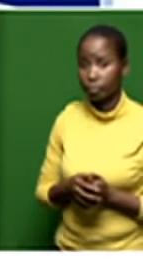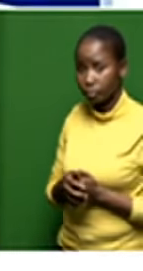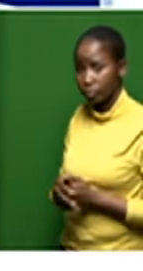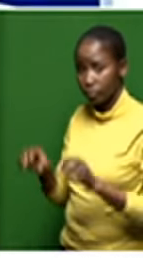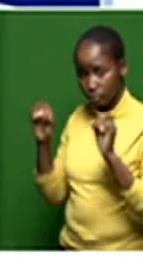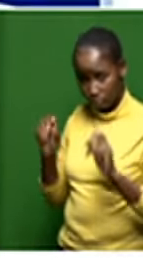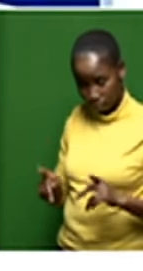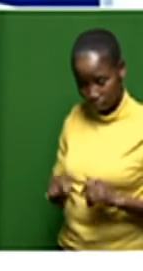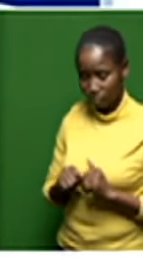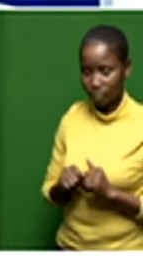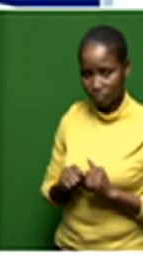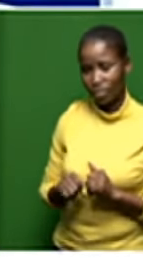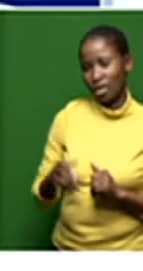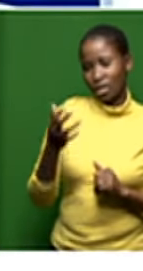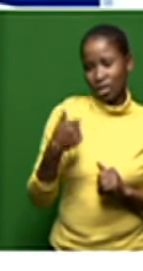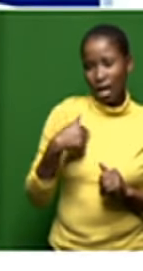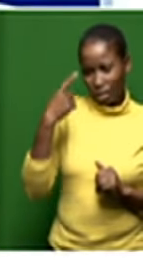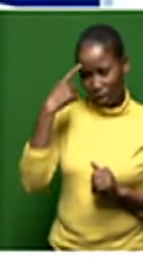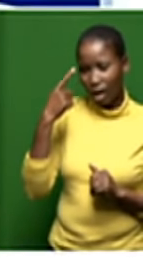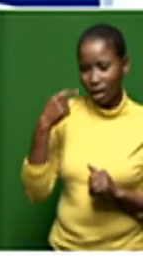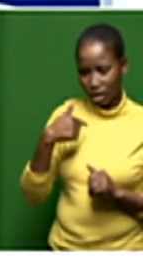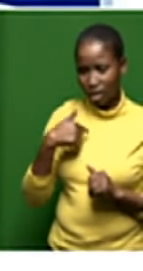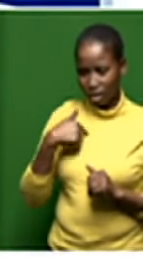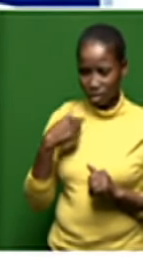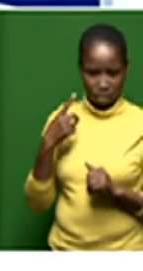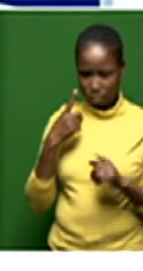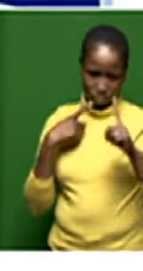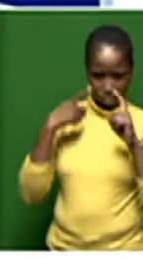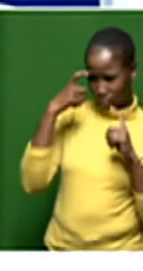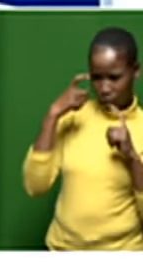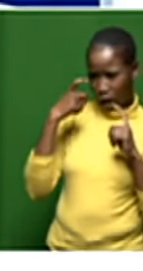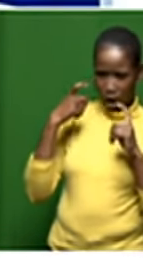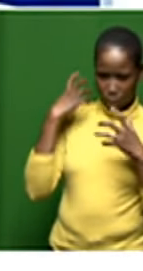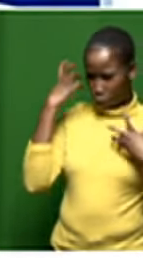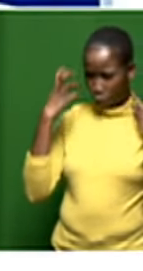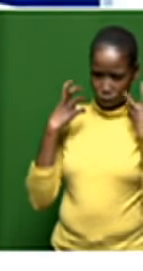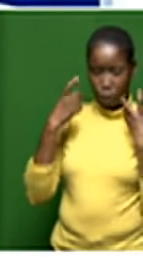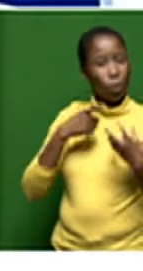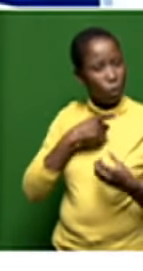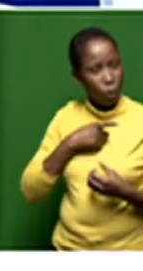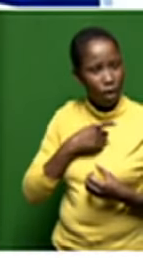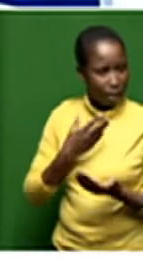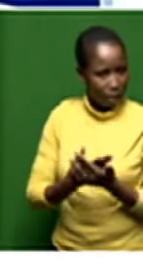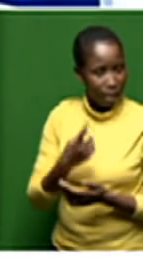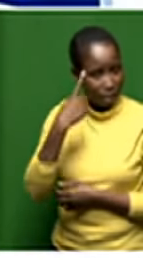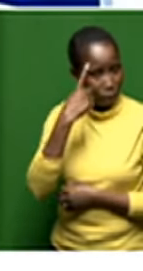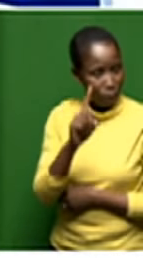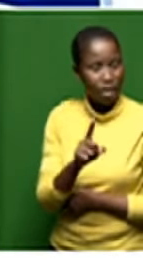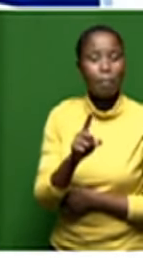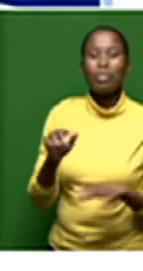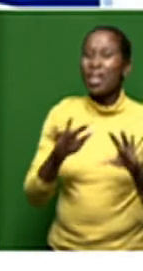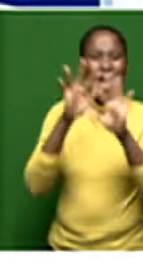needless to say i think the confusion is written all over my face because um one would have thought that all of these uh